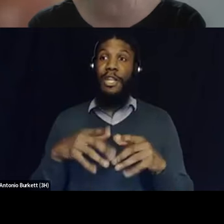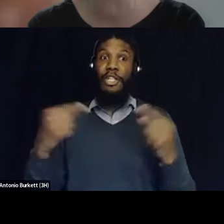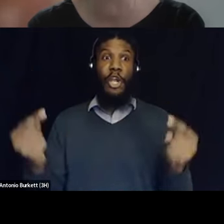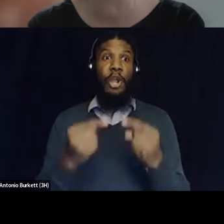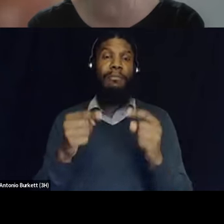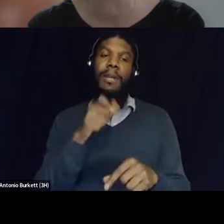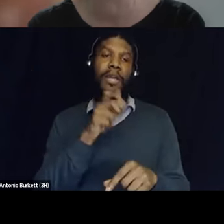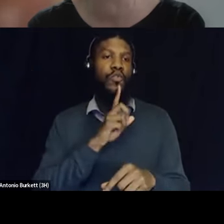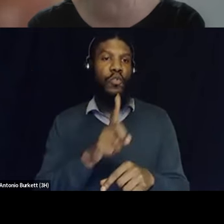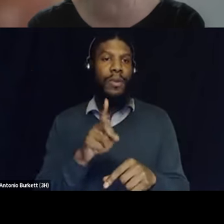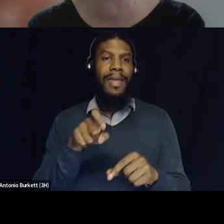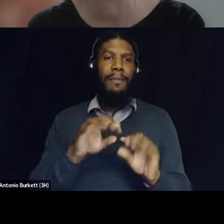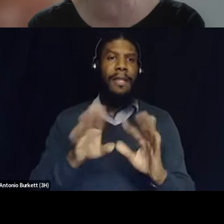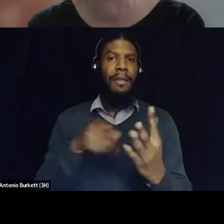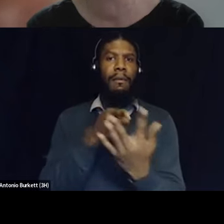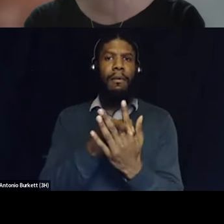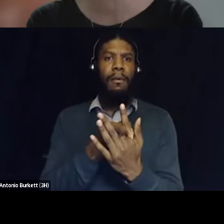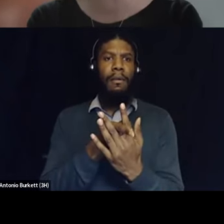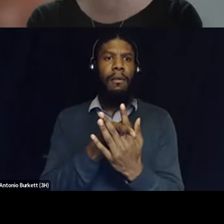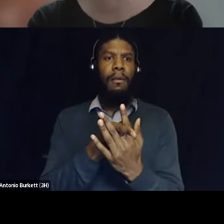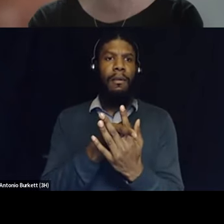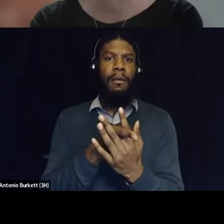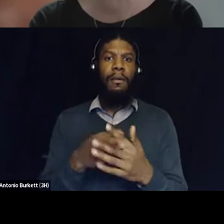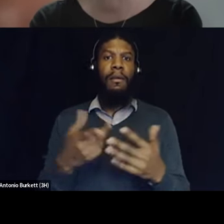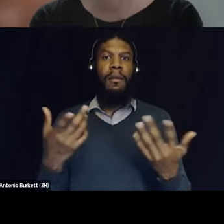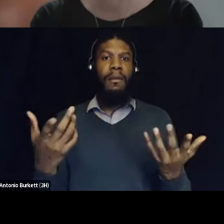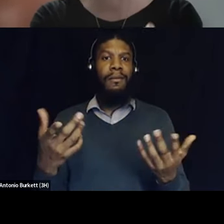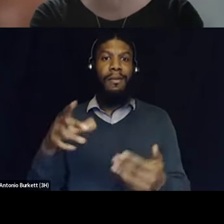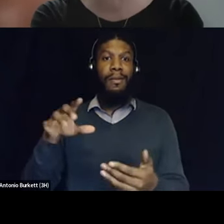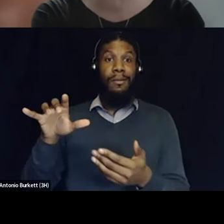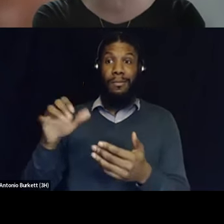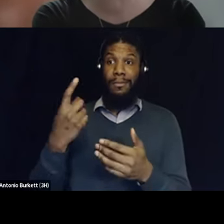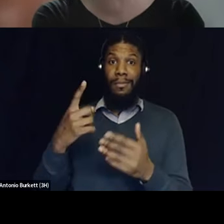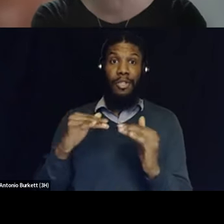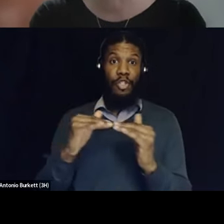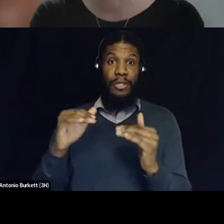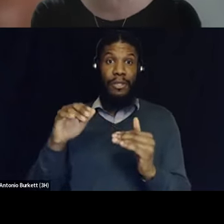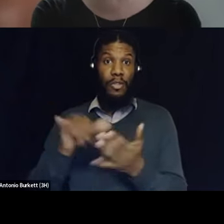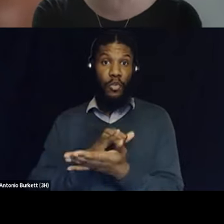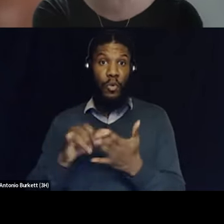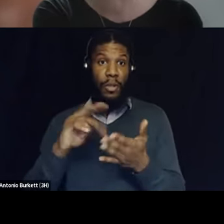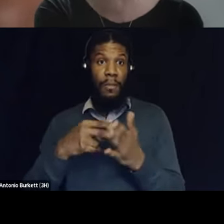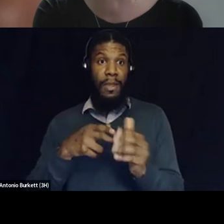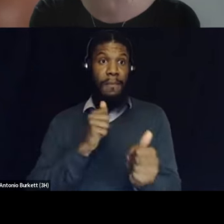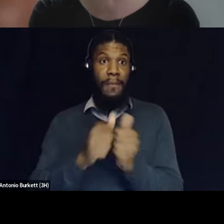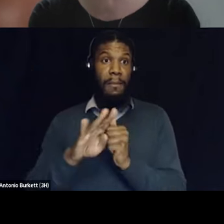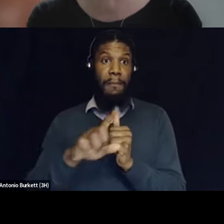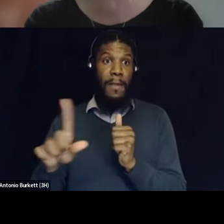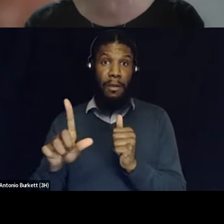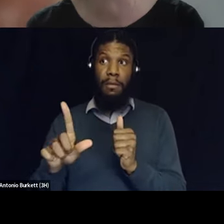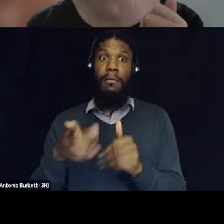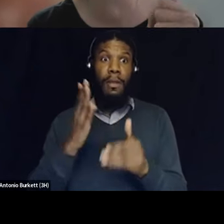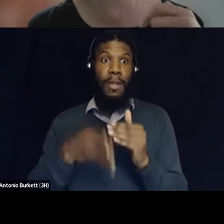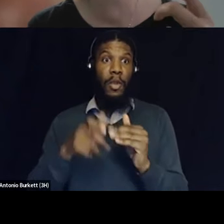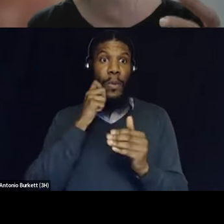as we're organizing around marijuana justice in new york passing that bill does not end racism does not end targeted policing does